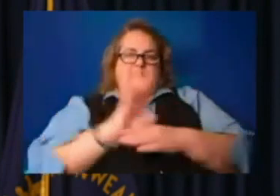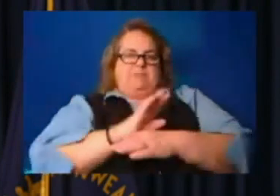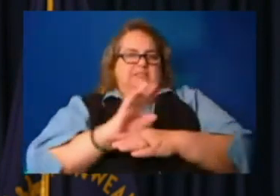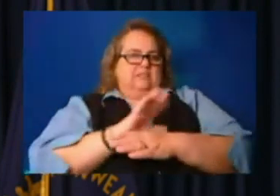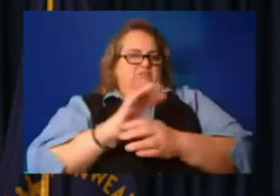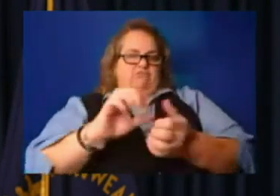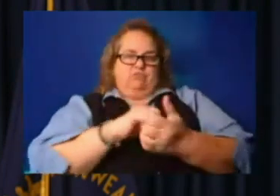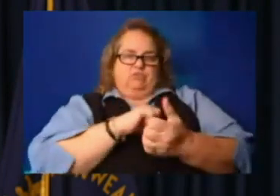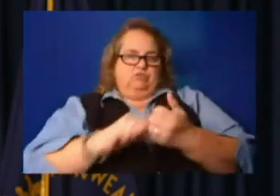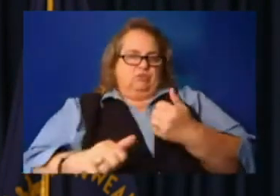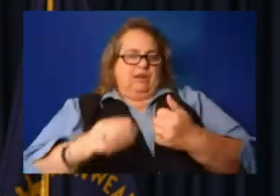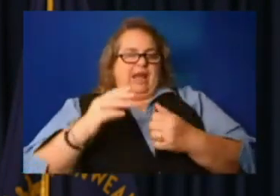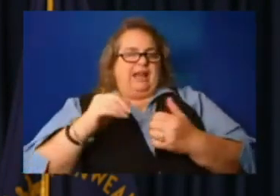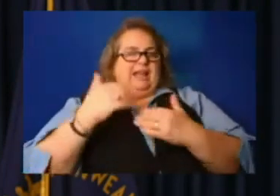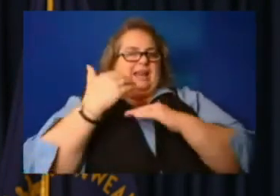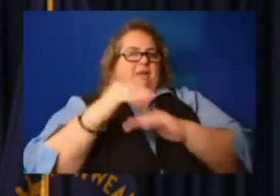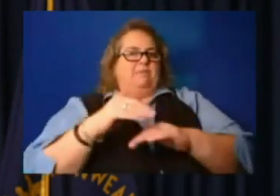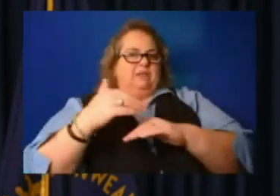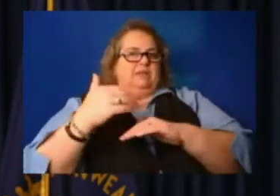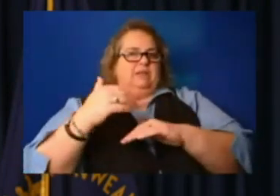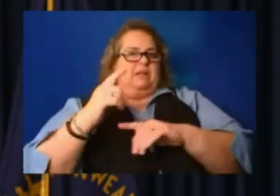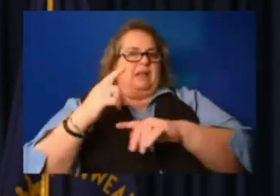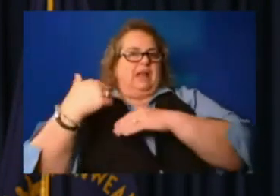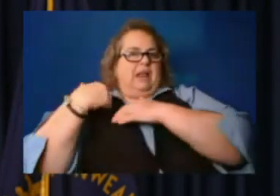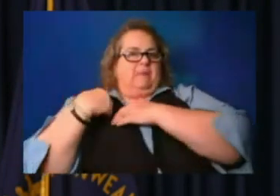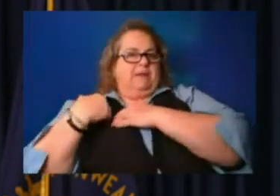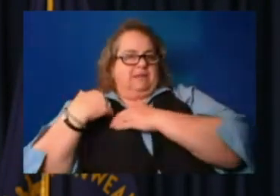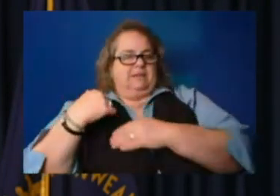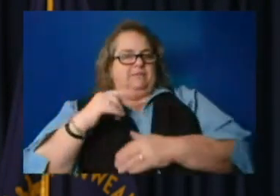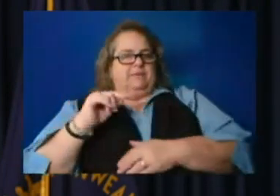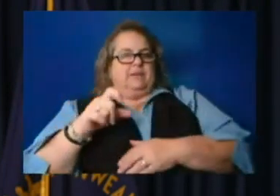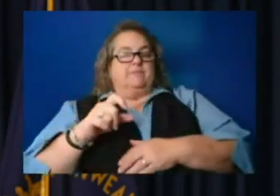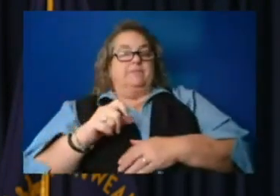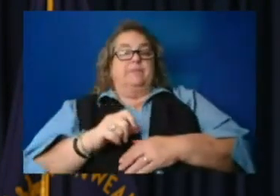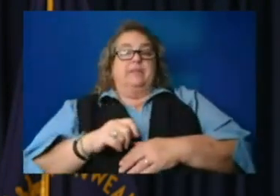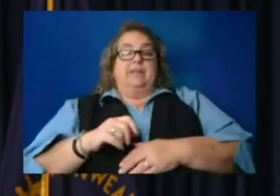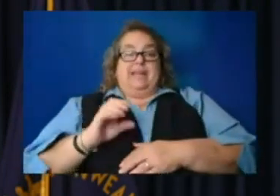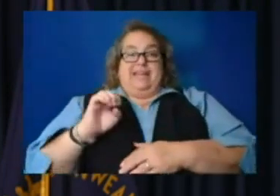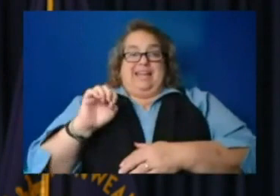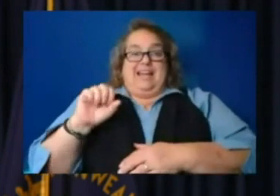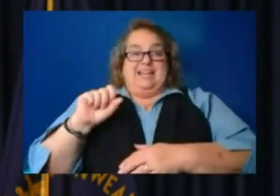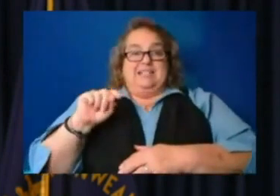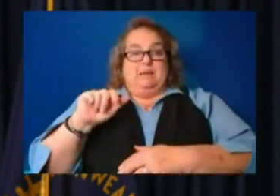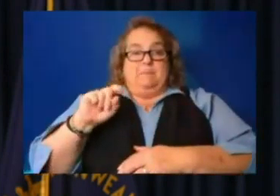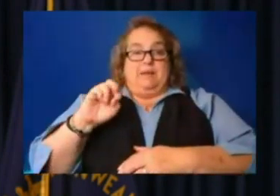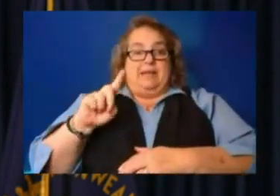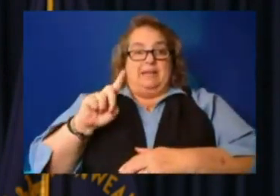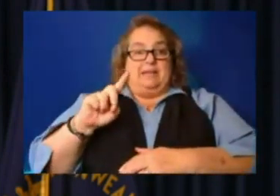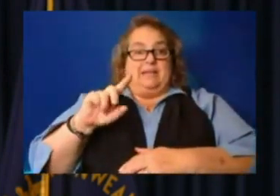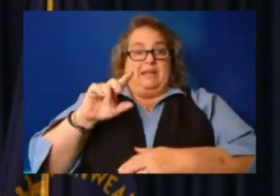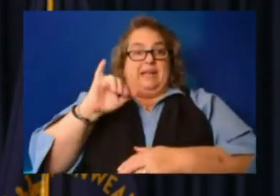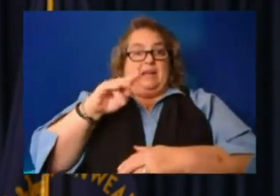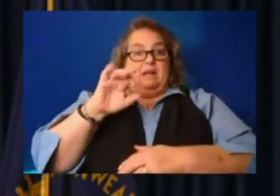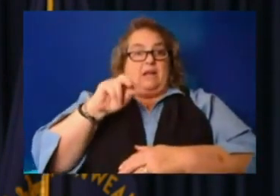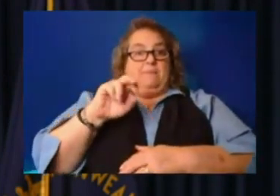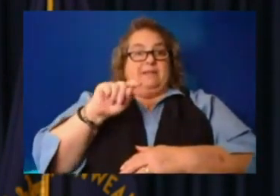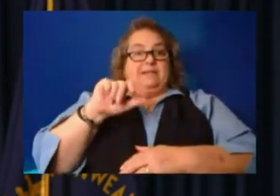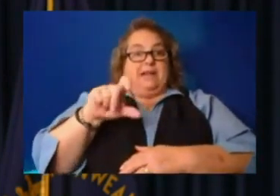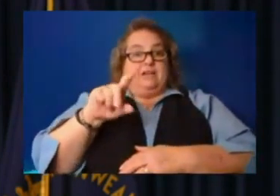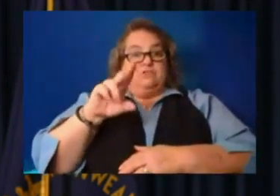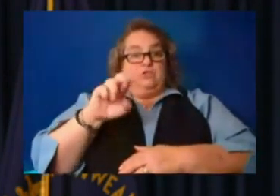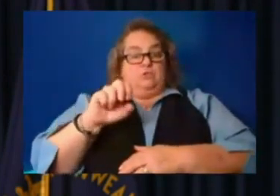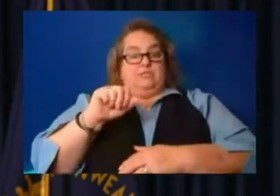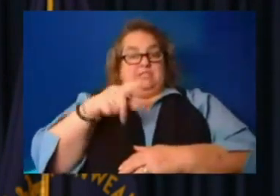liability income tax estimated income tax payments due on September 15, 2022. Again, that's if you pay